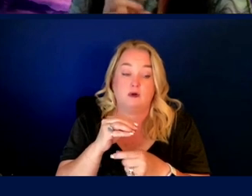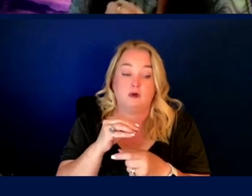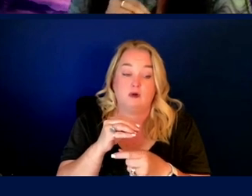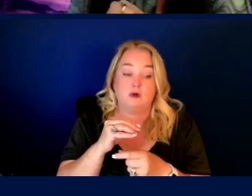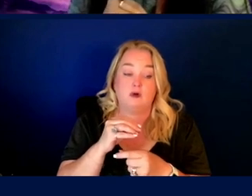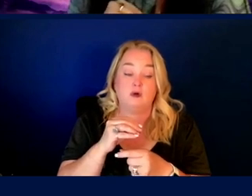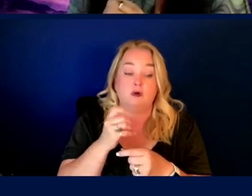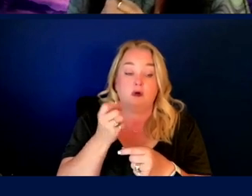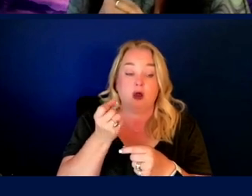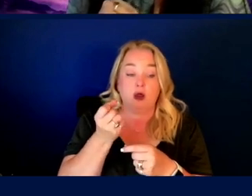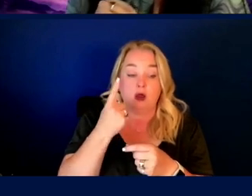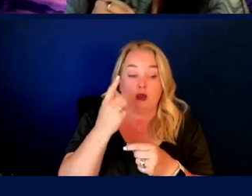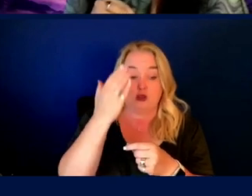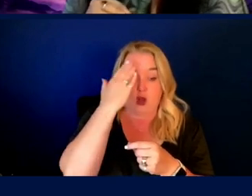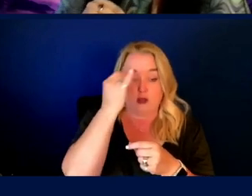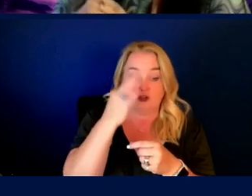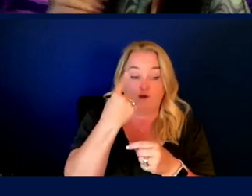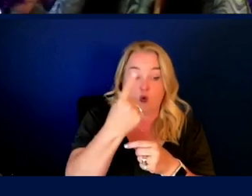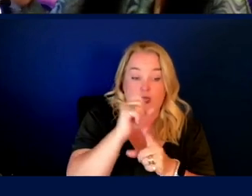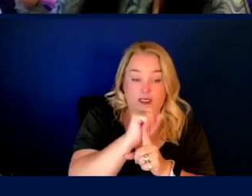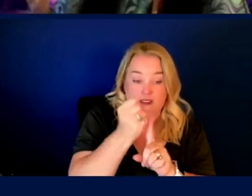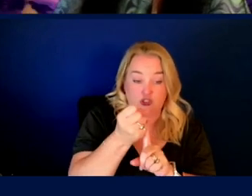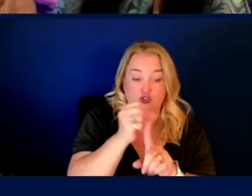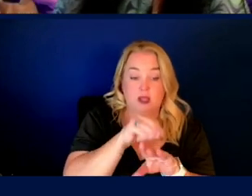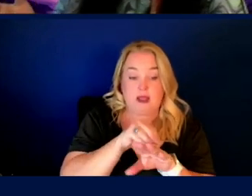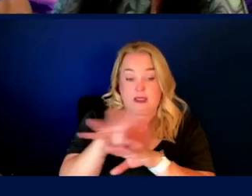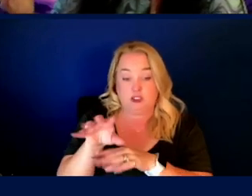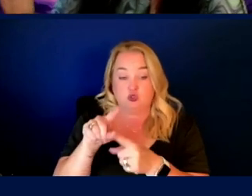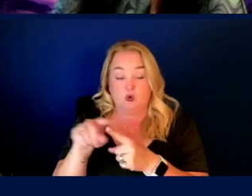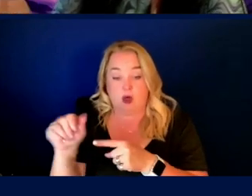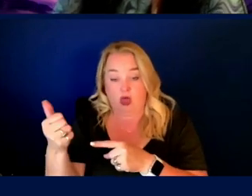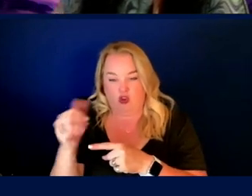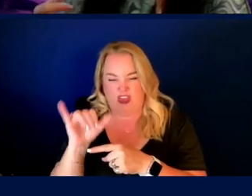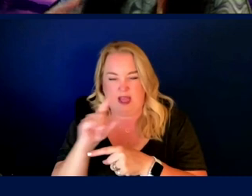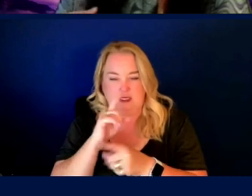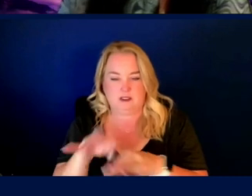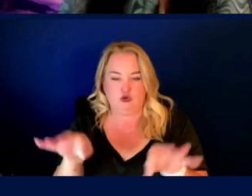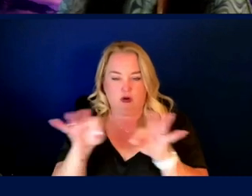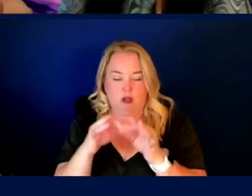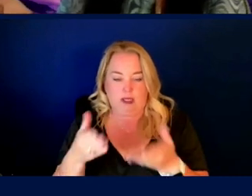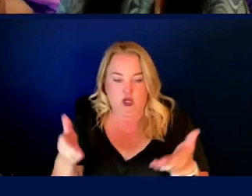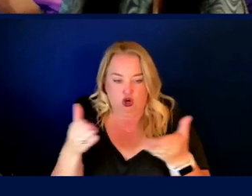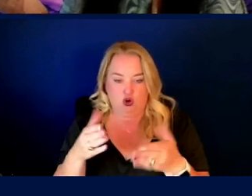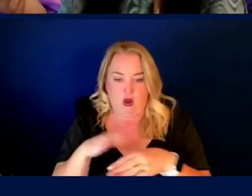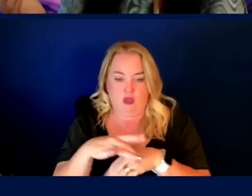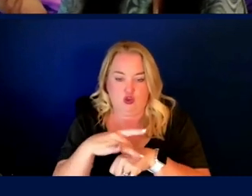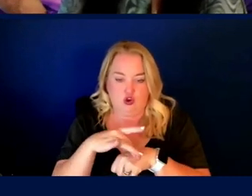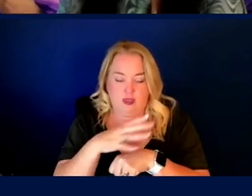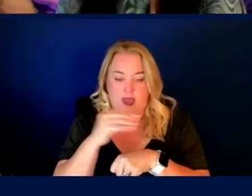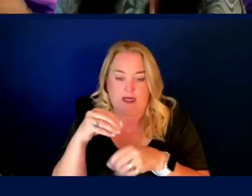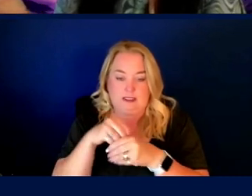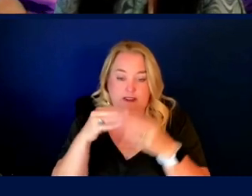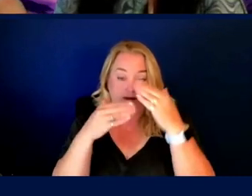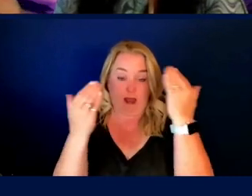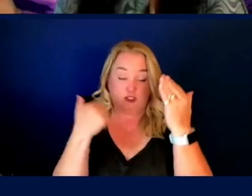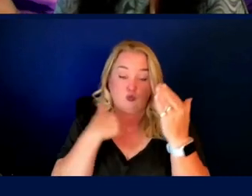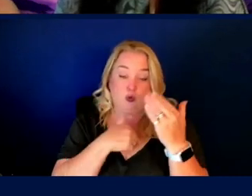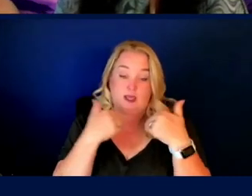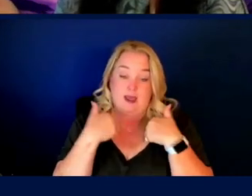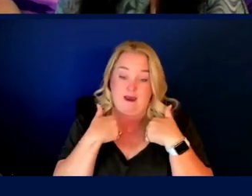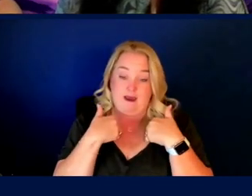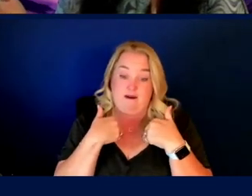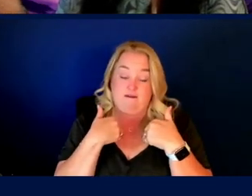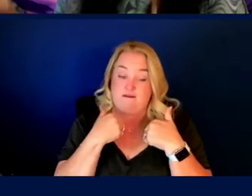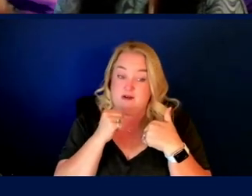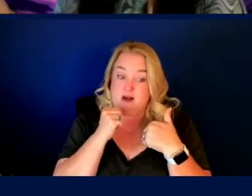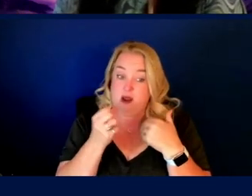understanding or identification of another. That's incredibly critical on earth and in space. As I spoke about, we have small end data. We don't